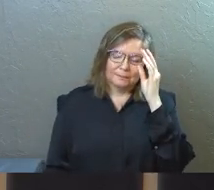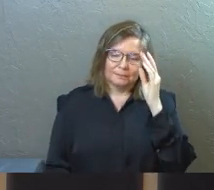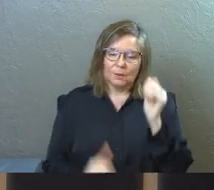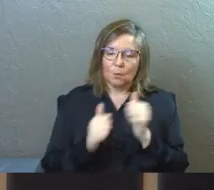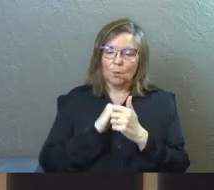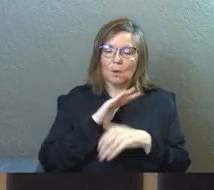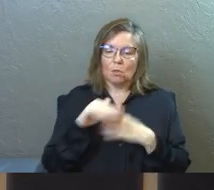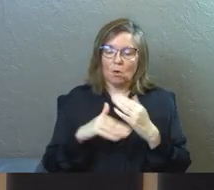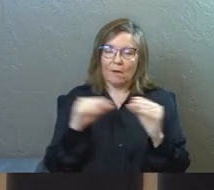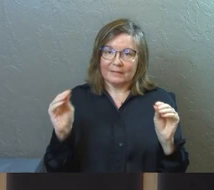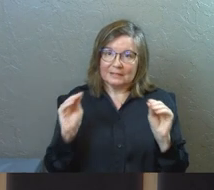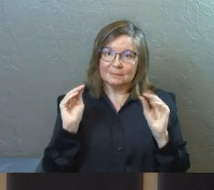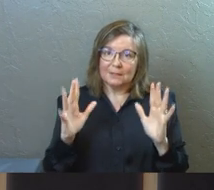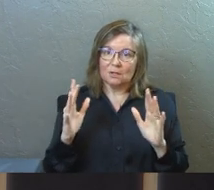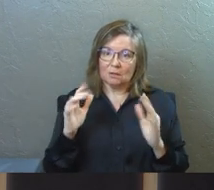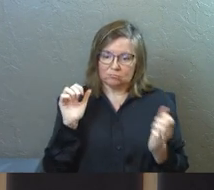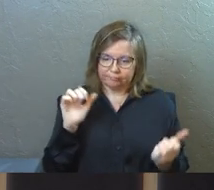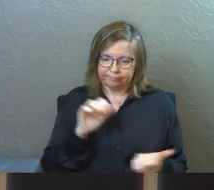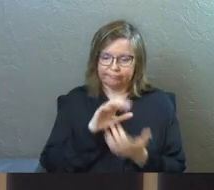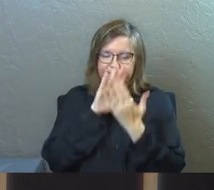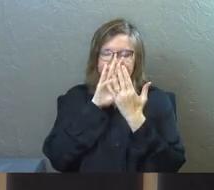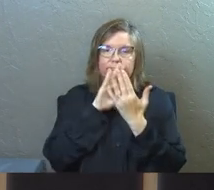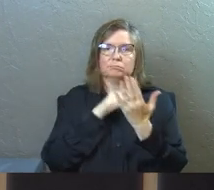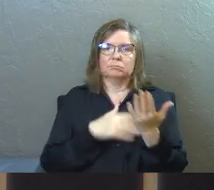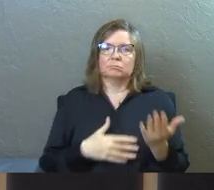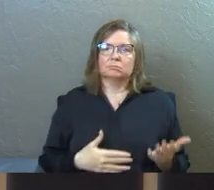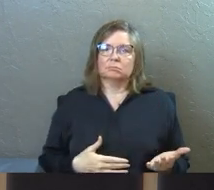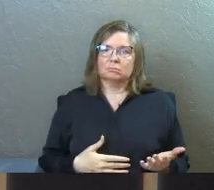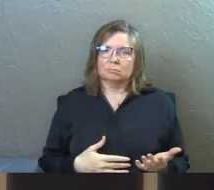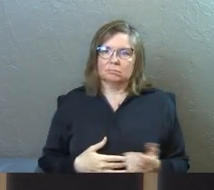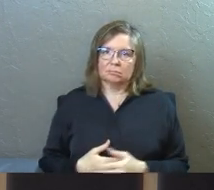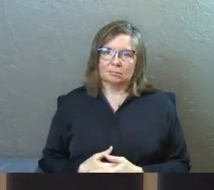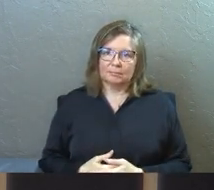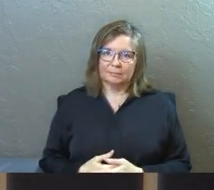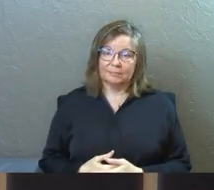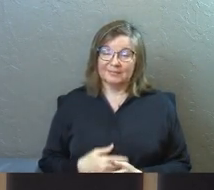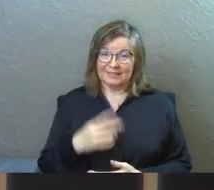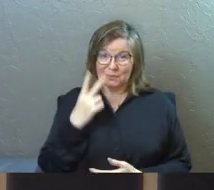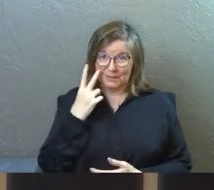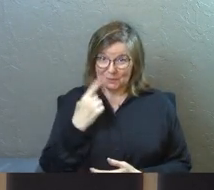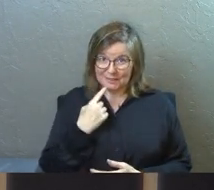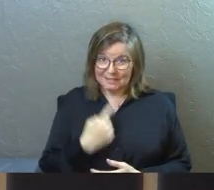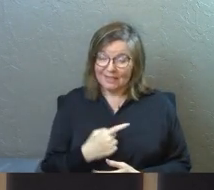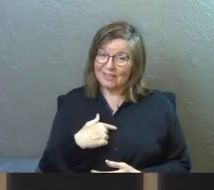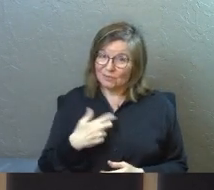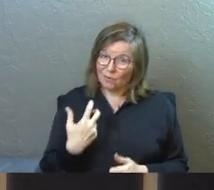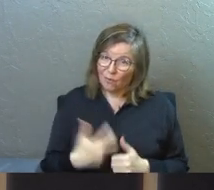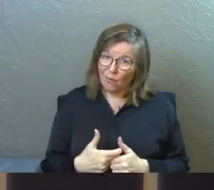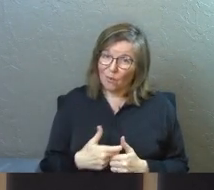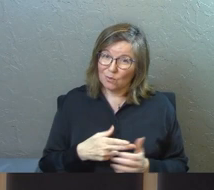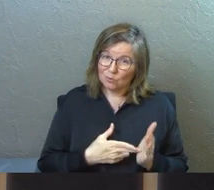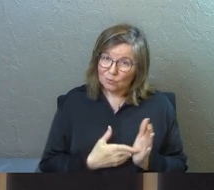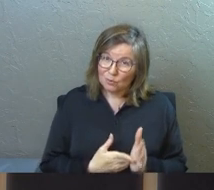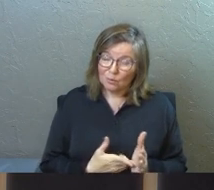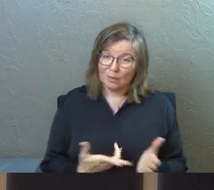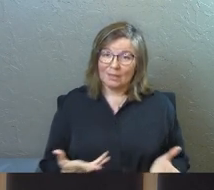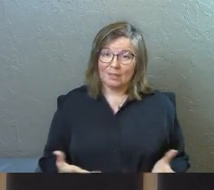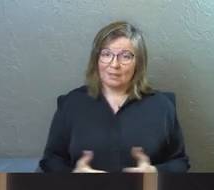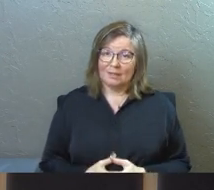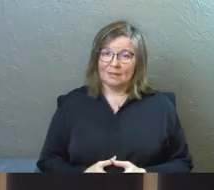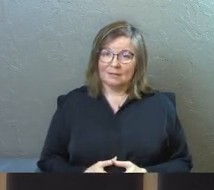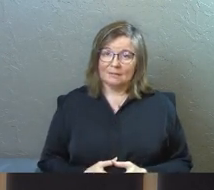even with all of his miracles right in front of their eyes. You see what he's saying there? And this is hard, hard truth, guys.